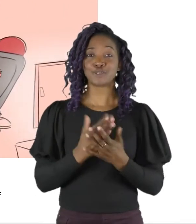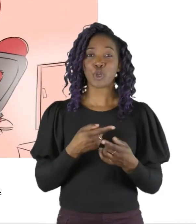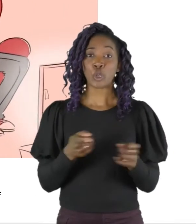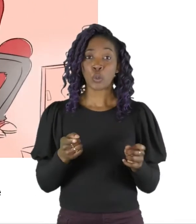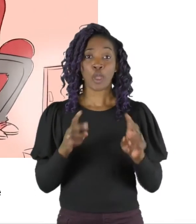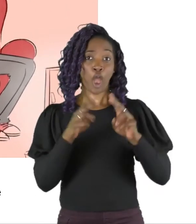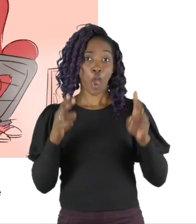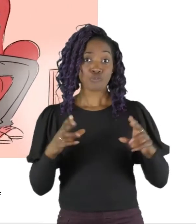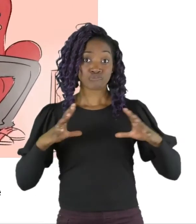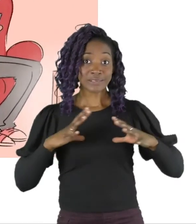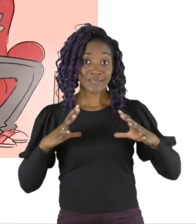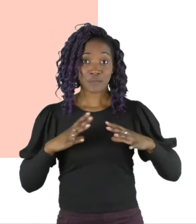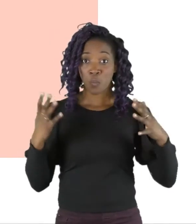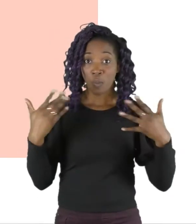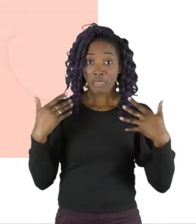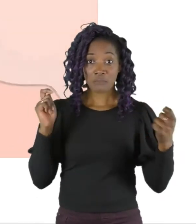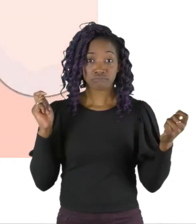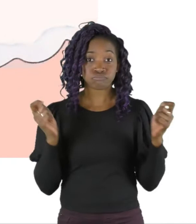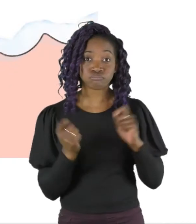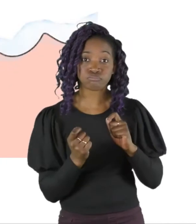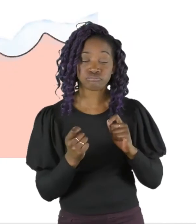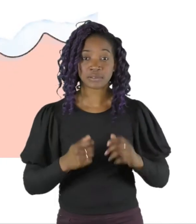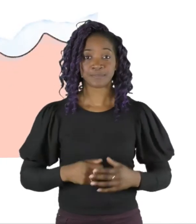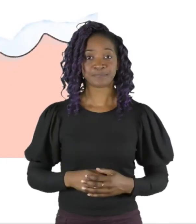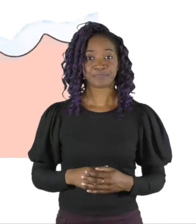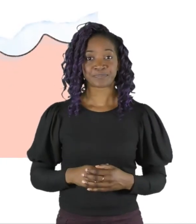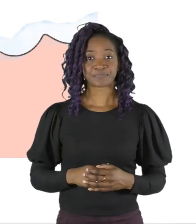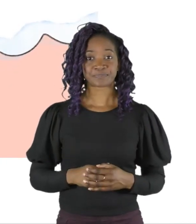Make sure you and your home are ready for changes in the weather.